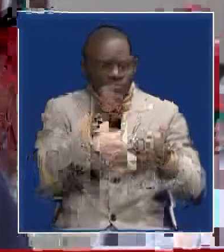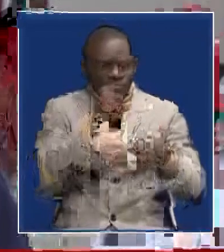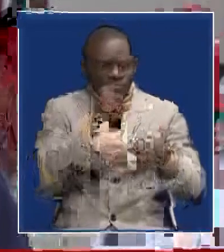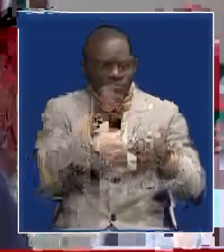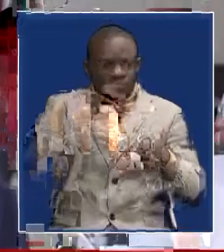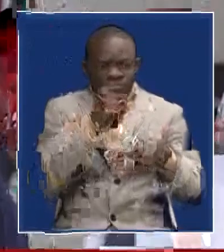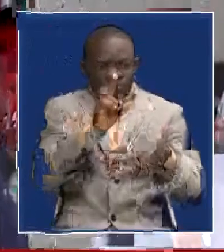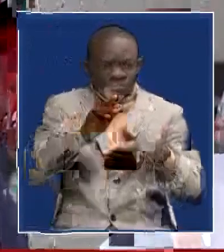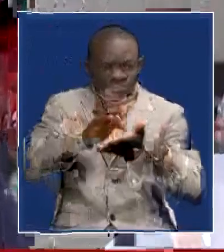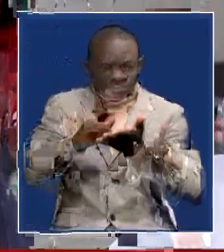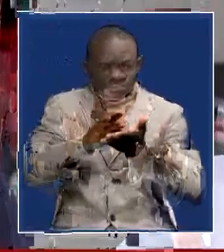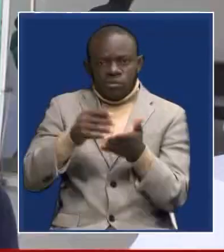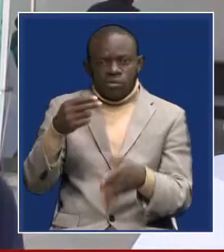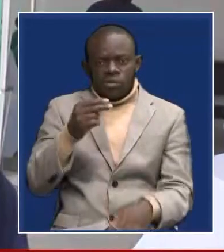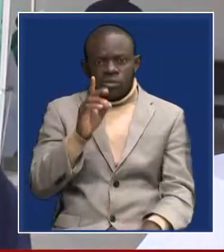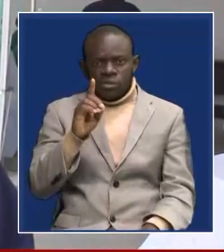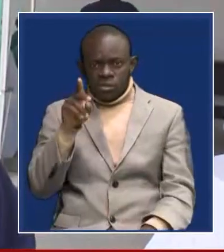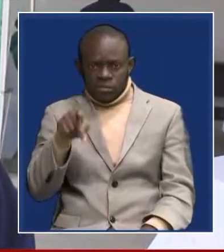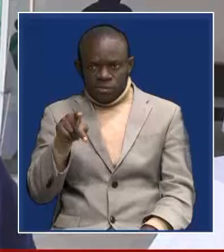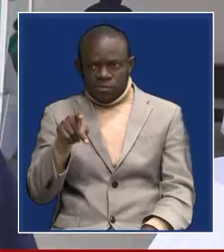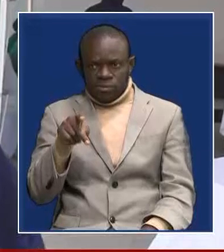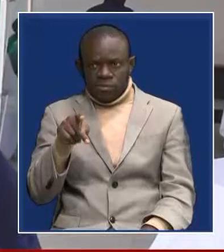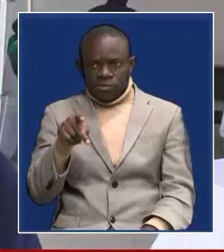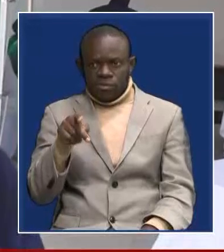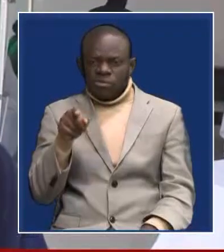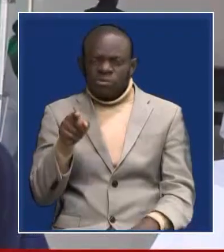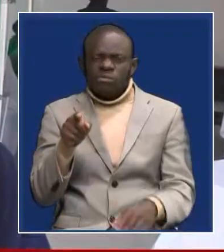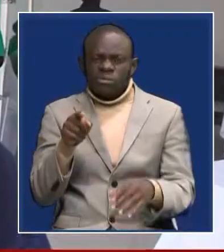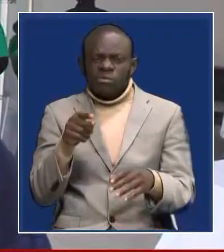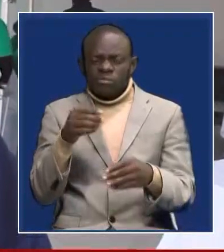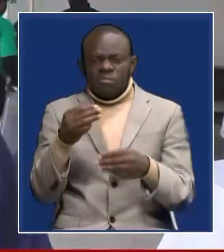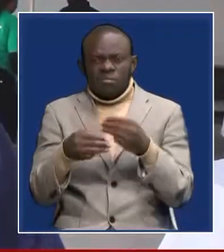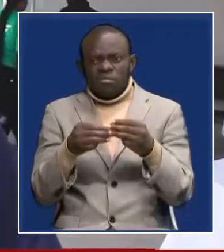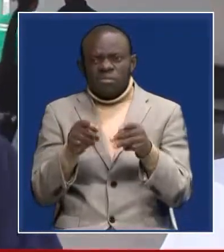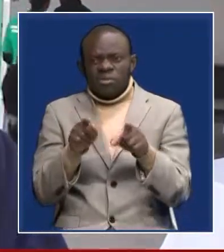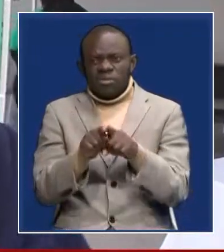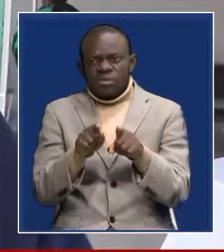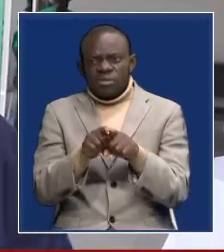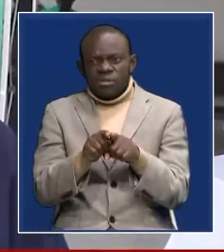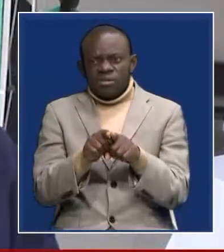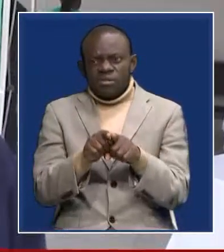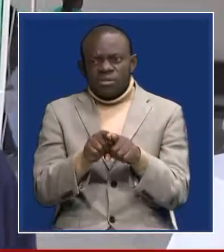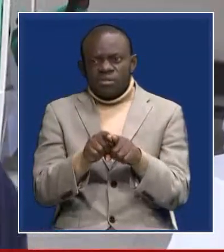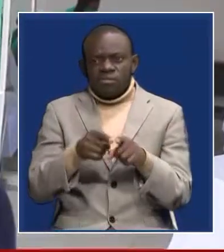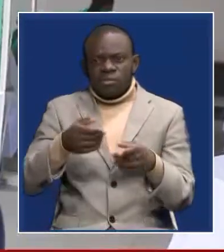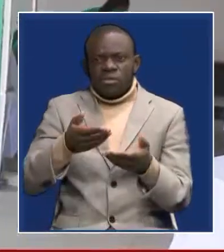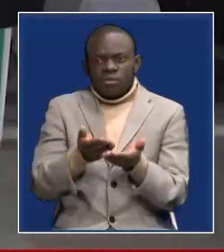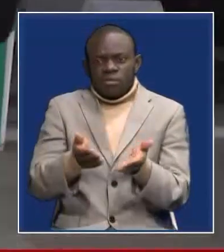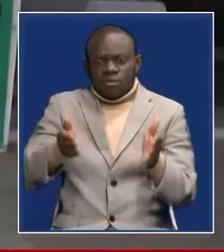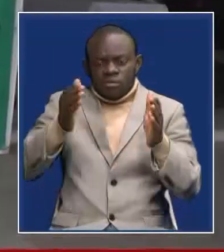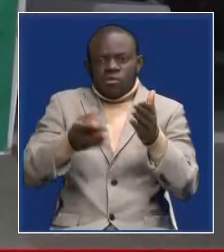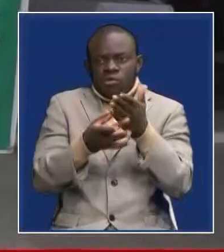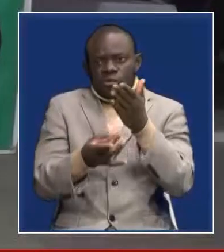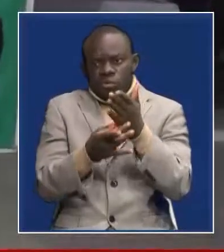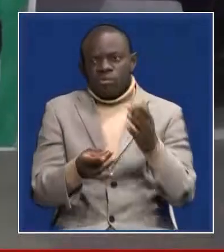to the common person is like a bottle or container of cooking oil yes